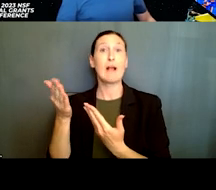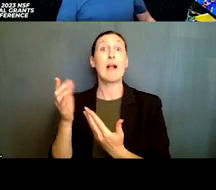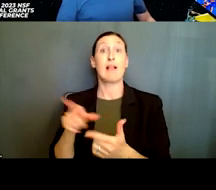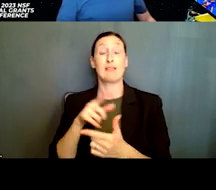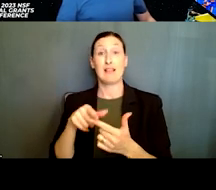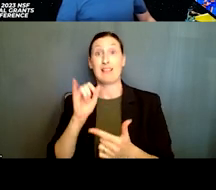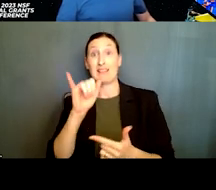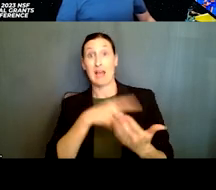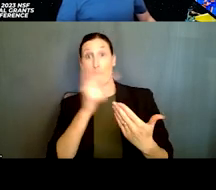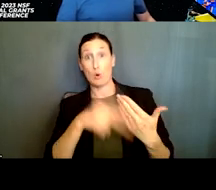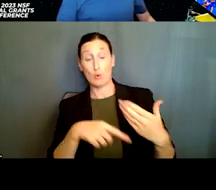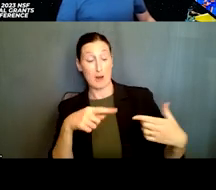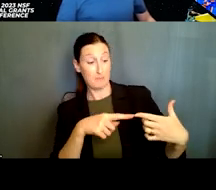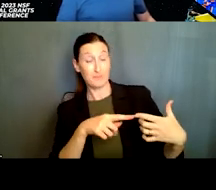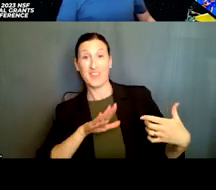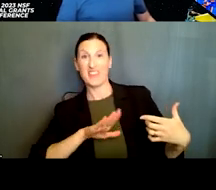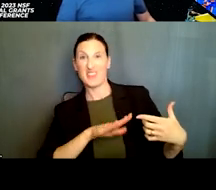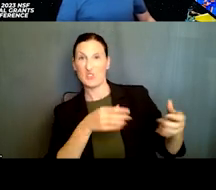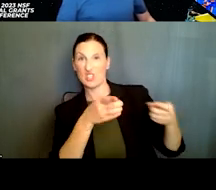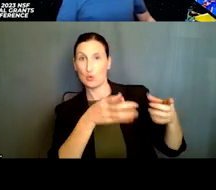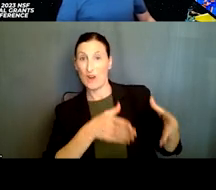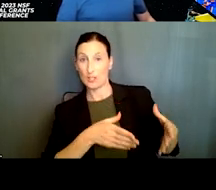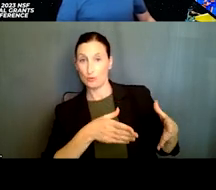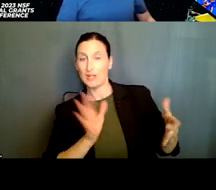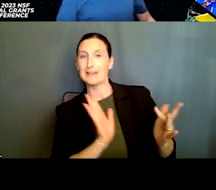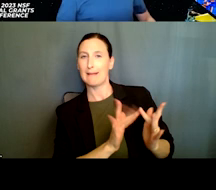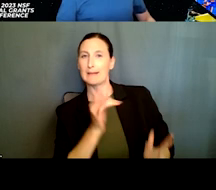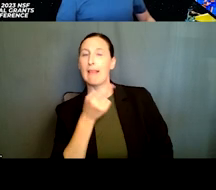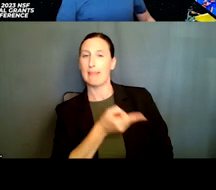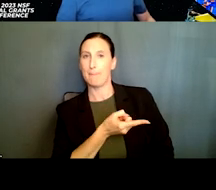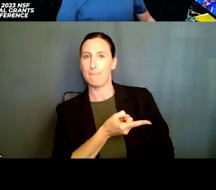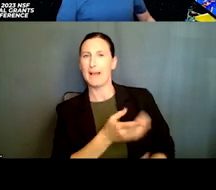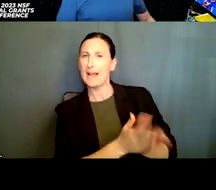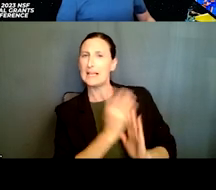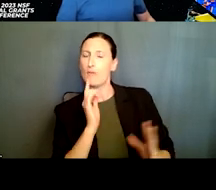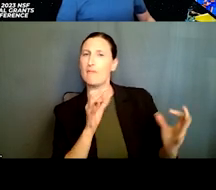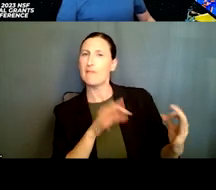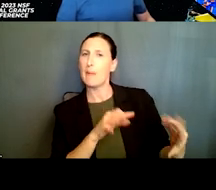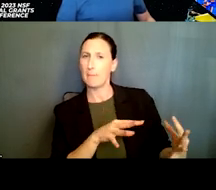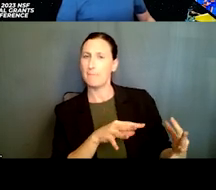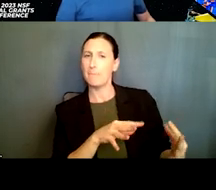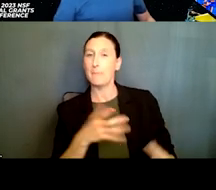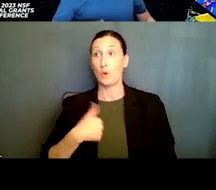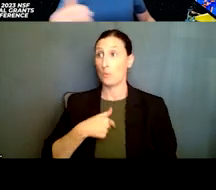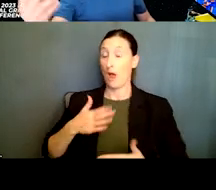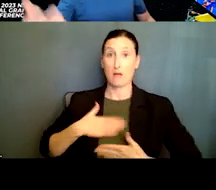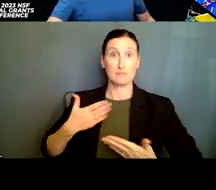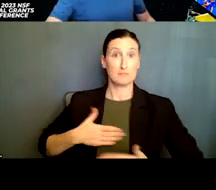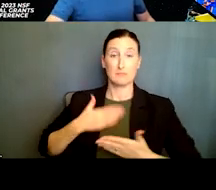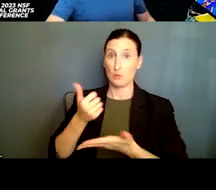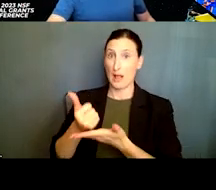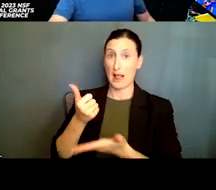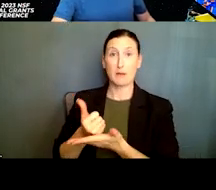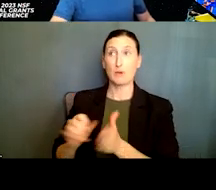program directors in that particular division and ask for feedback. And we are very happy to help you identify